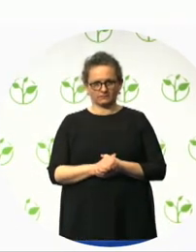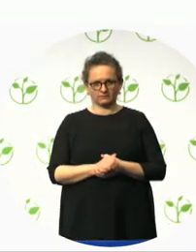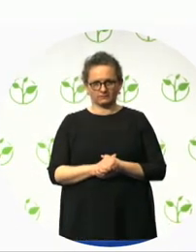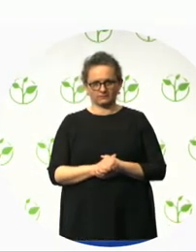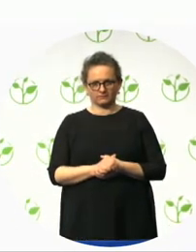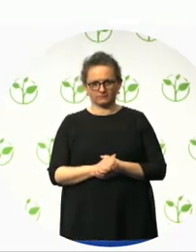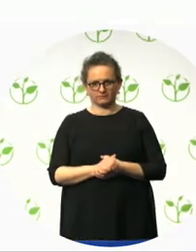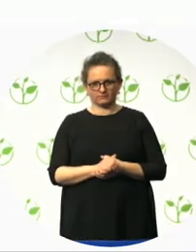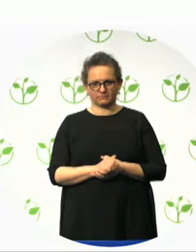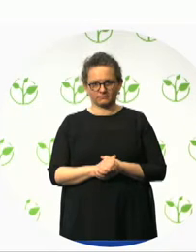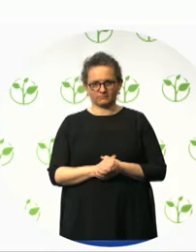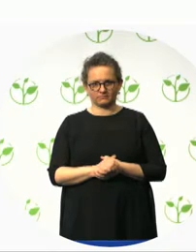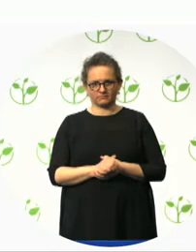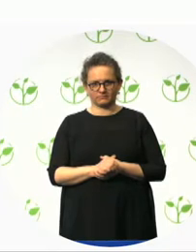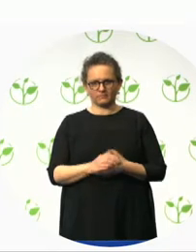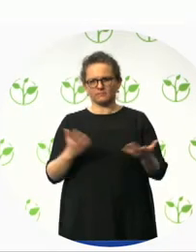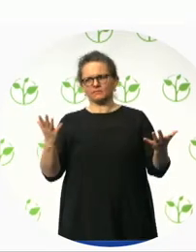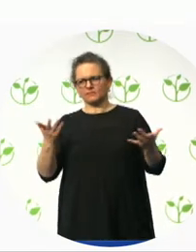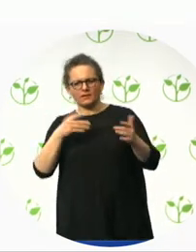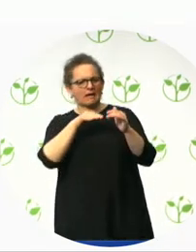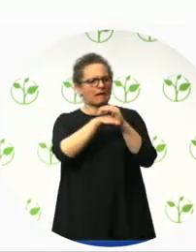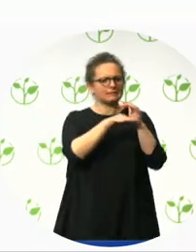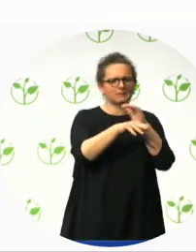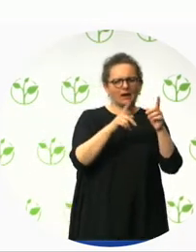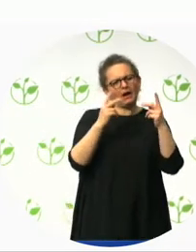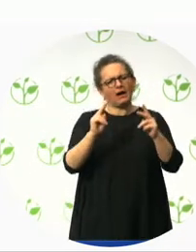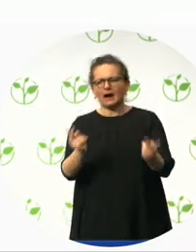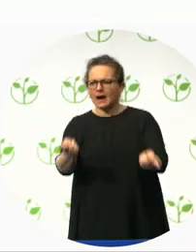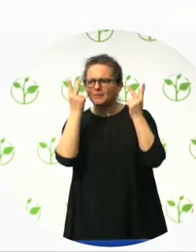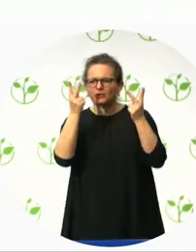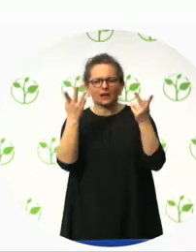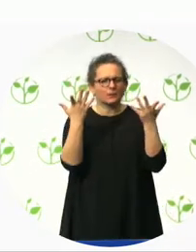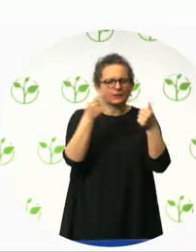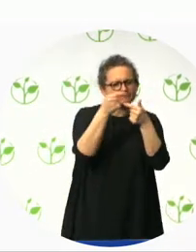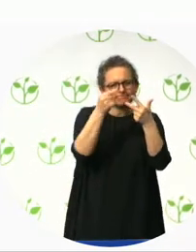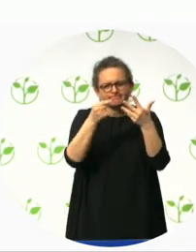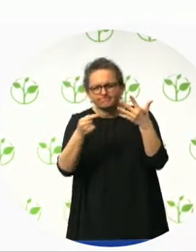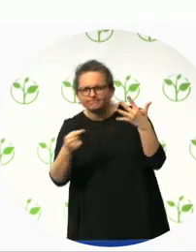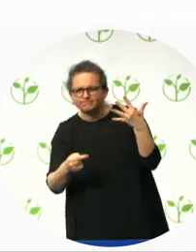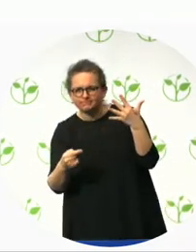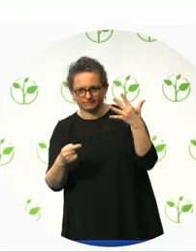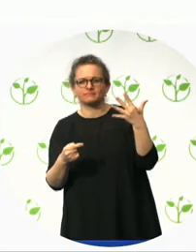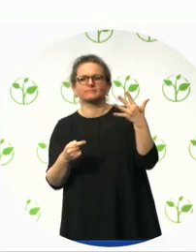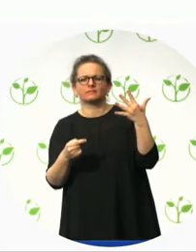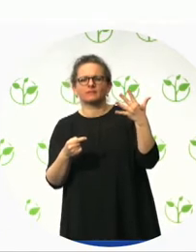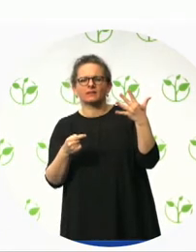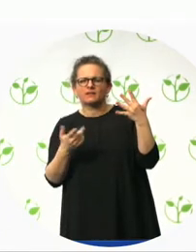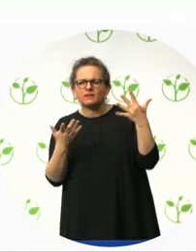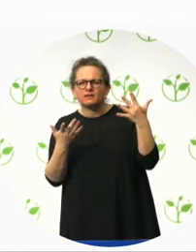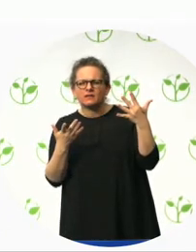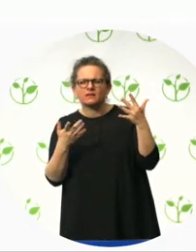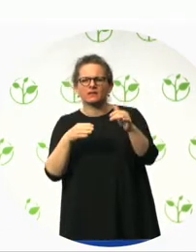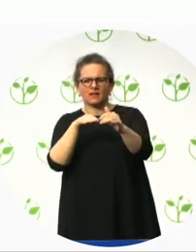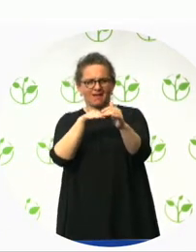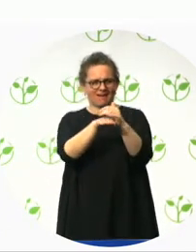basic requirements of building regulations. By introducing an independent accessibility consultant into the design process, provided the technical